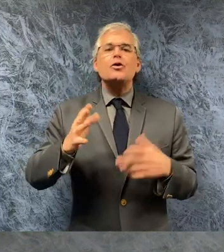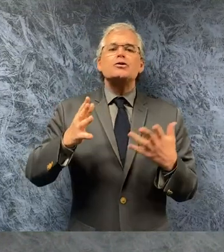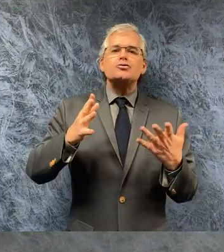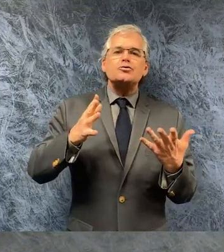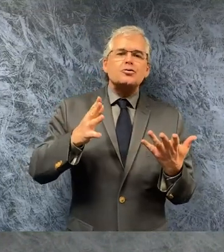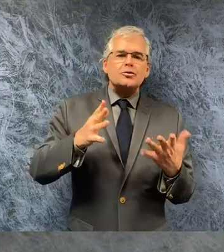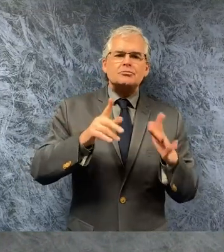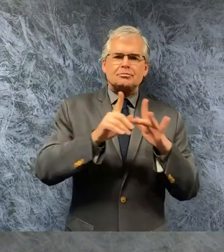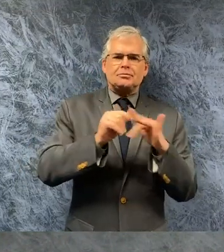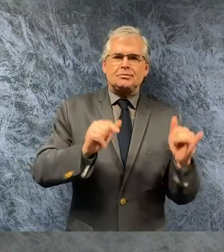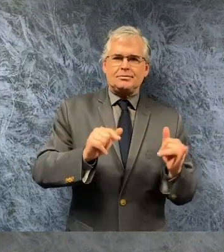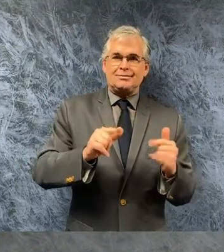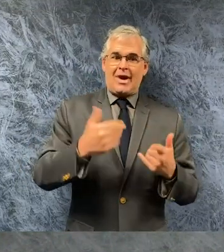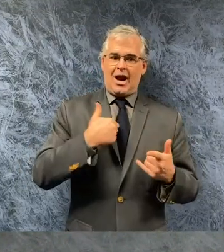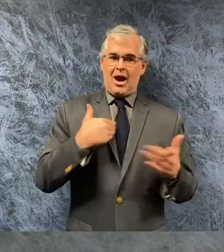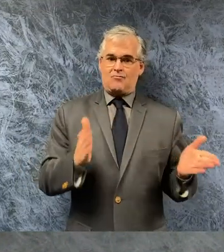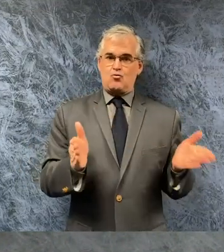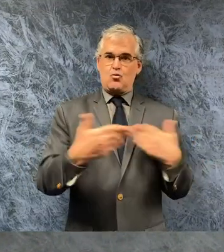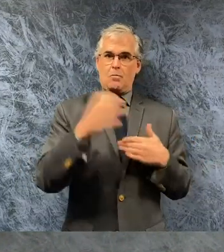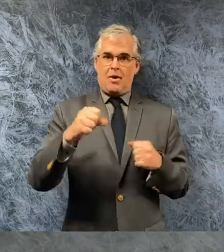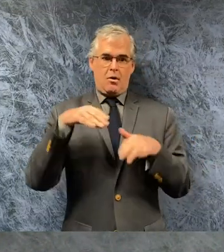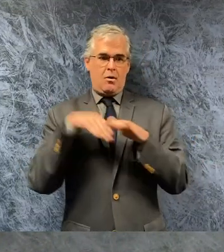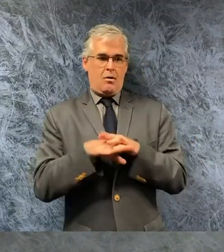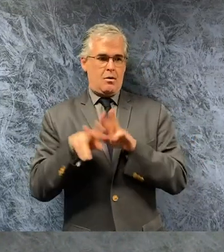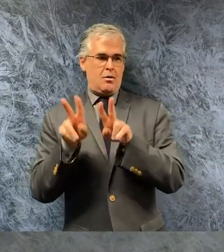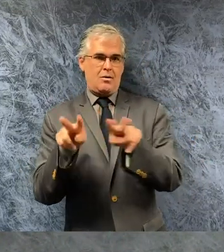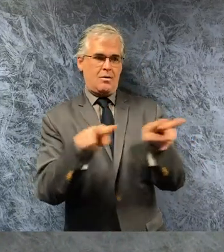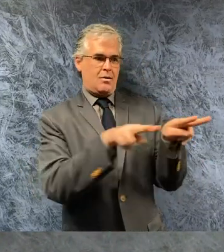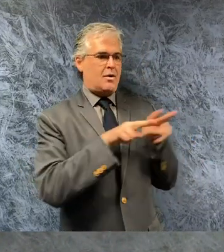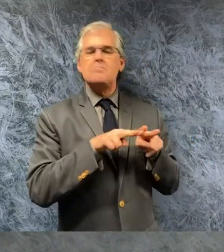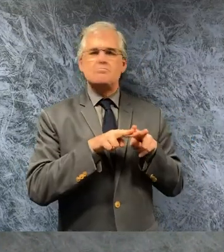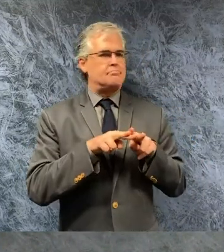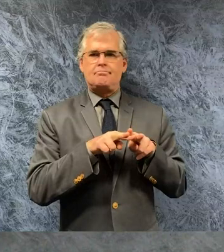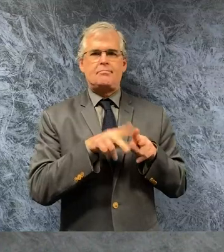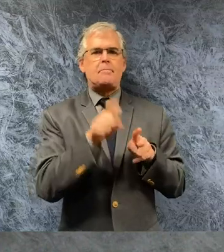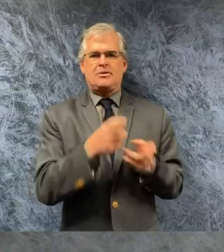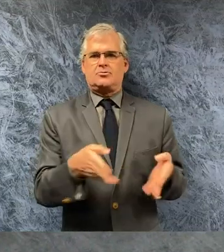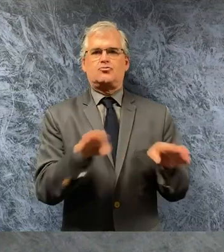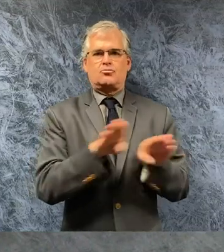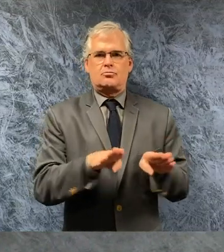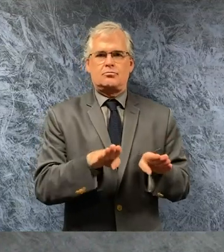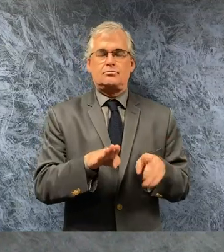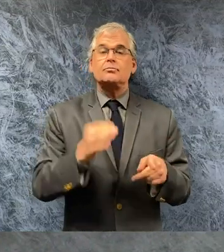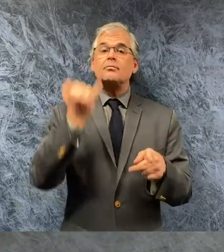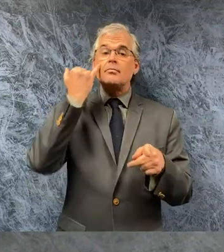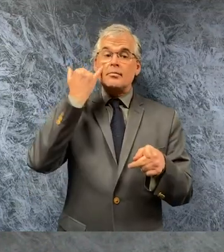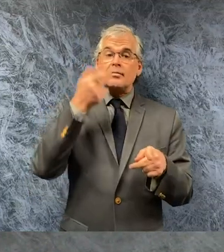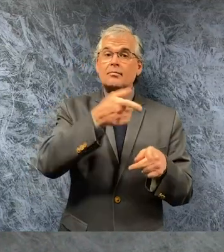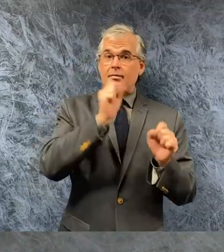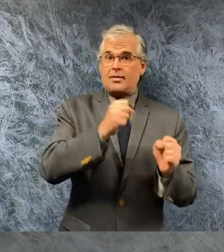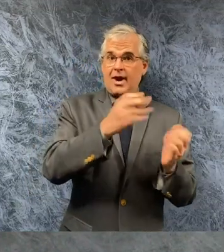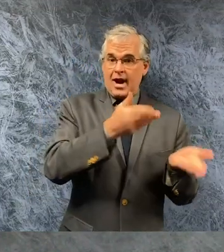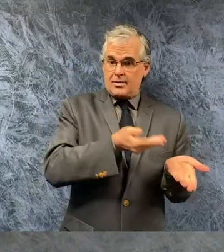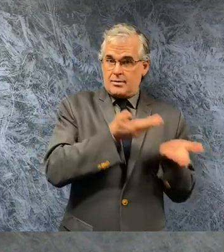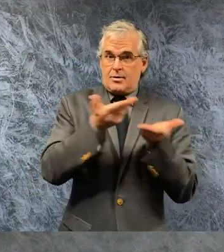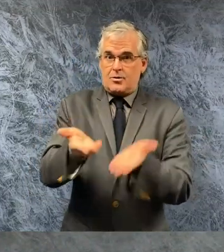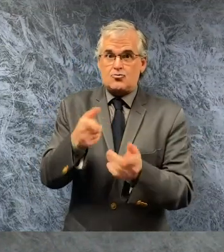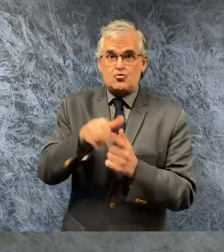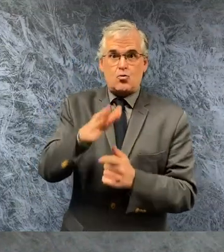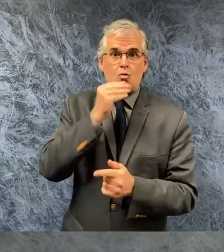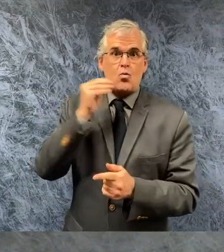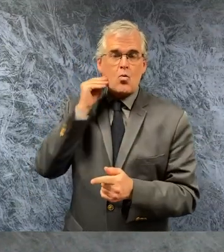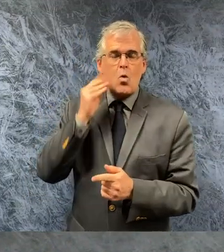appliances to close to the public you can still buy these items if the business delivers to your home but showrooms